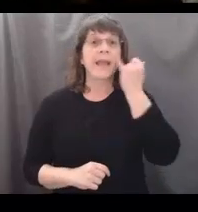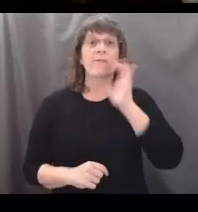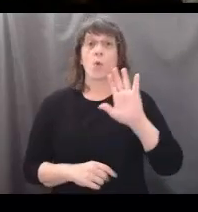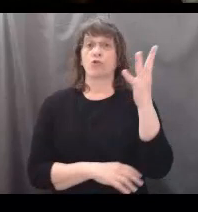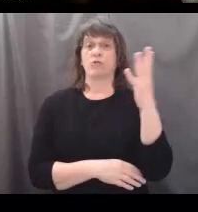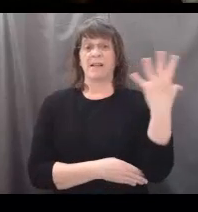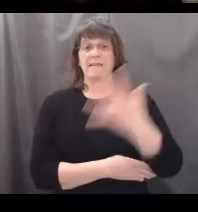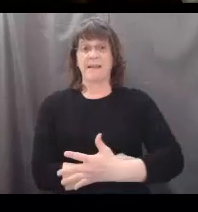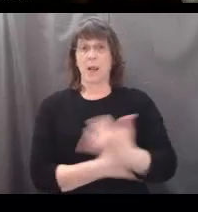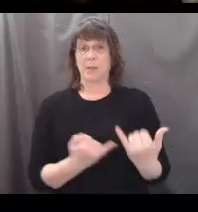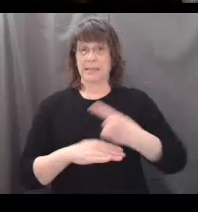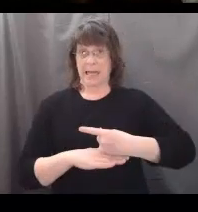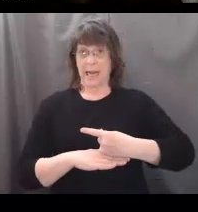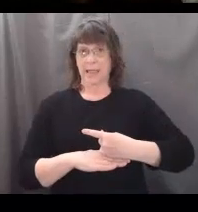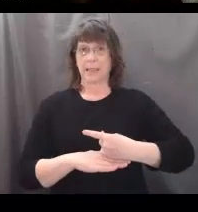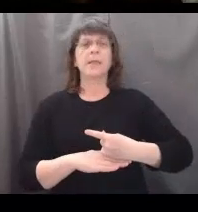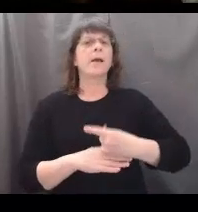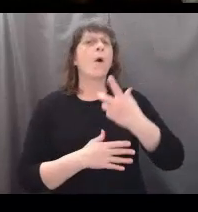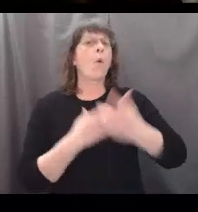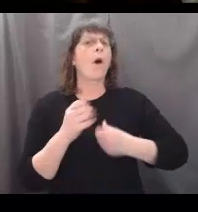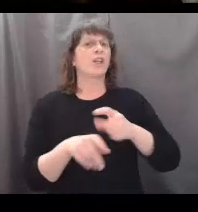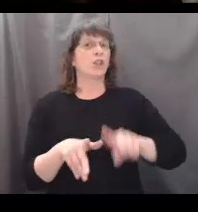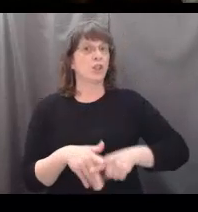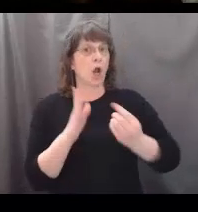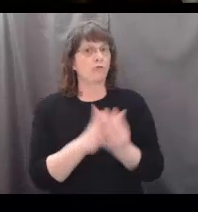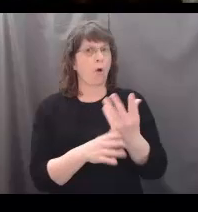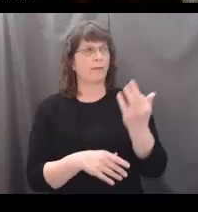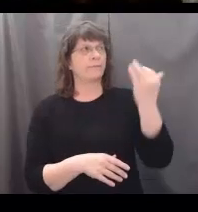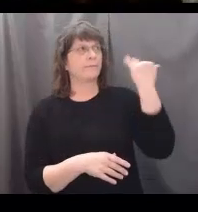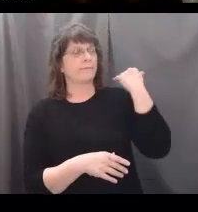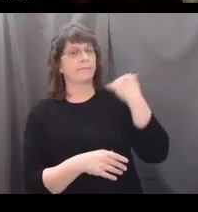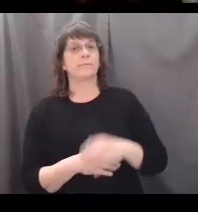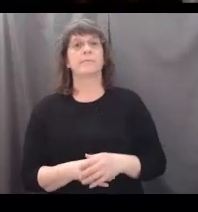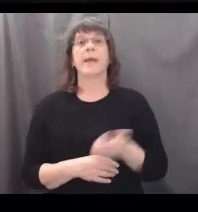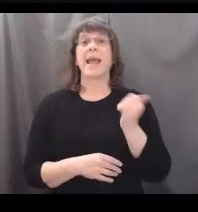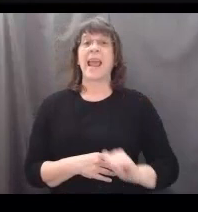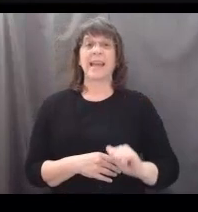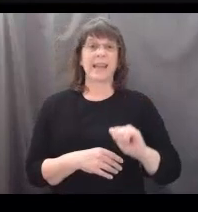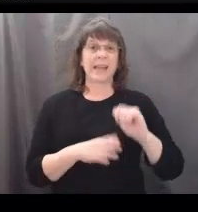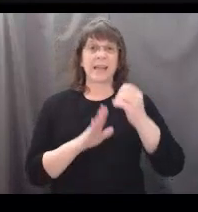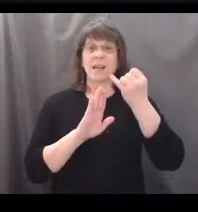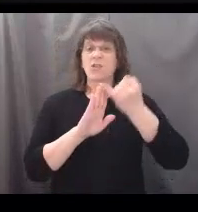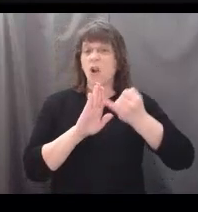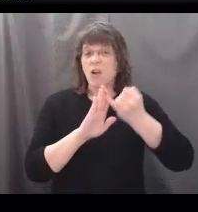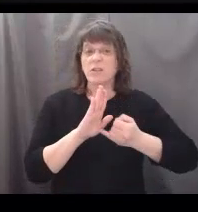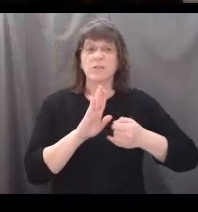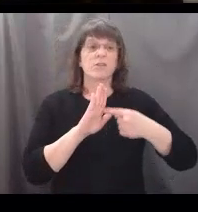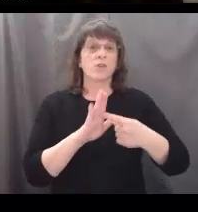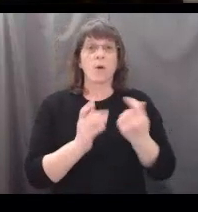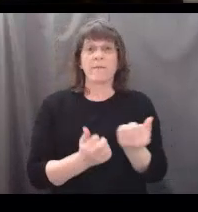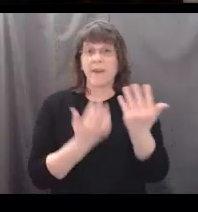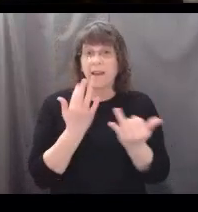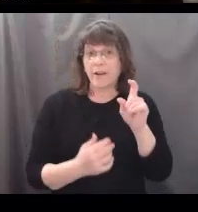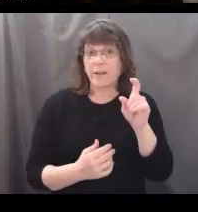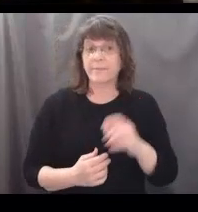was cut down today, what year did it start growing? Are there any scars or markings that show a fire was